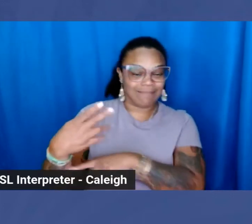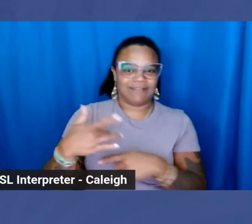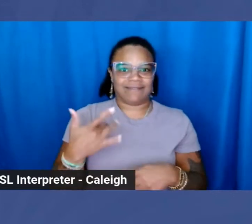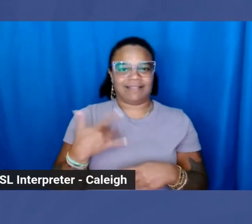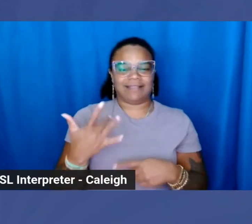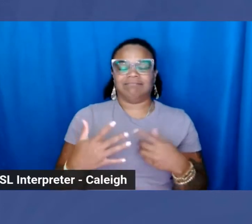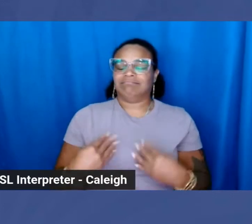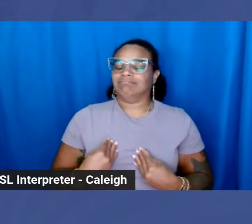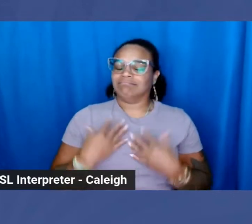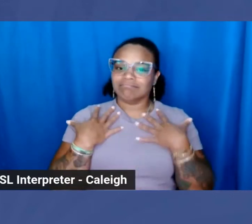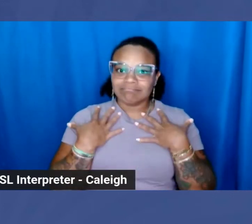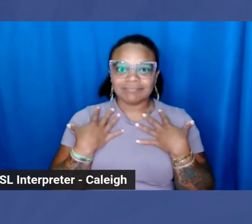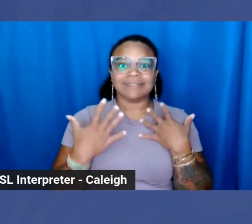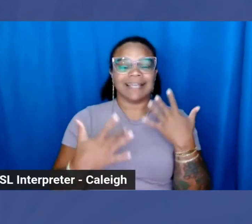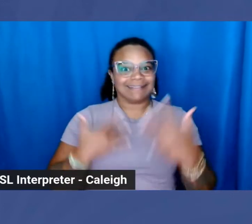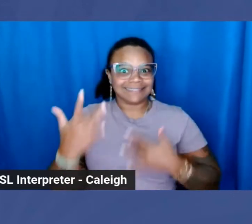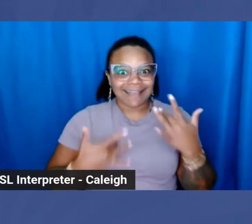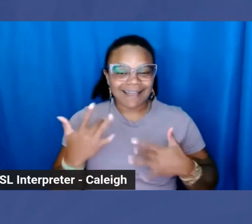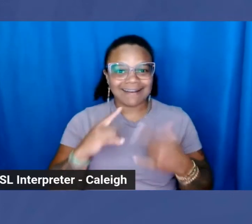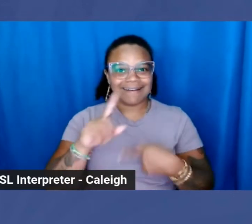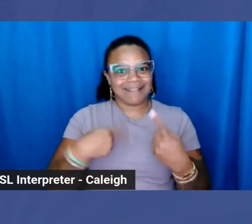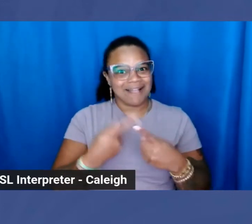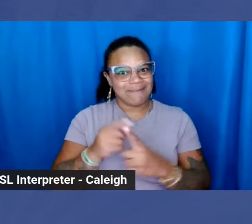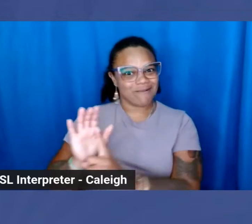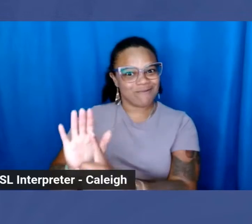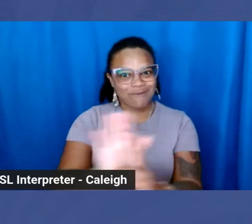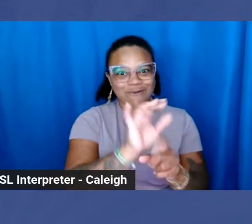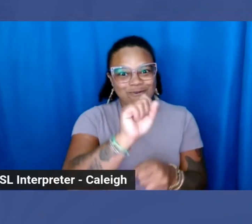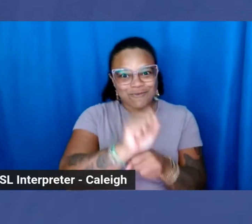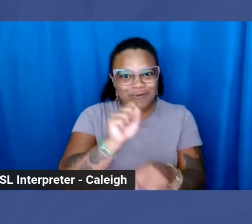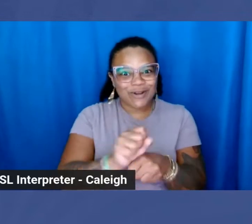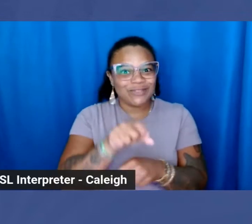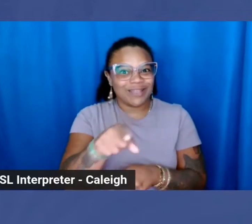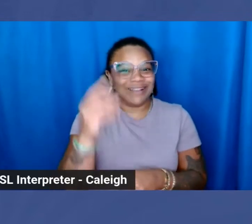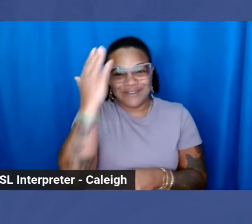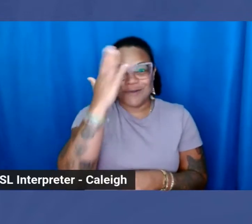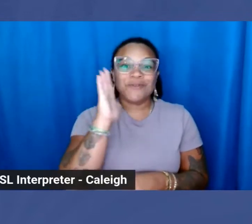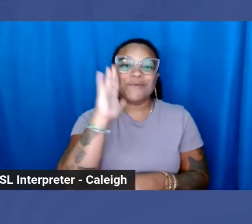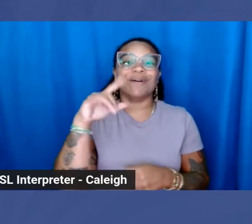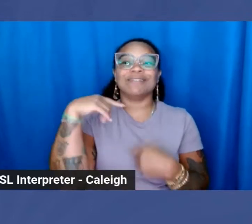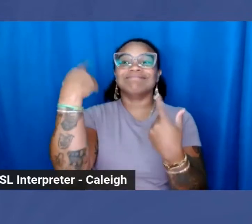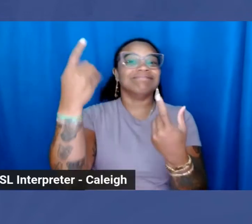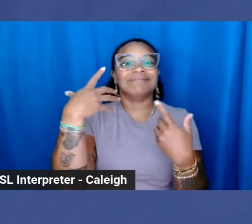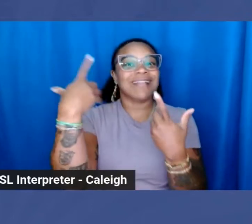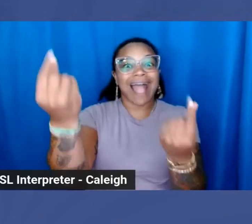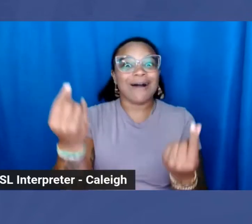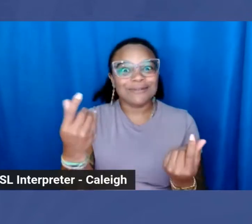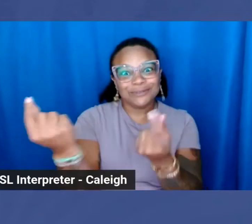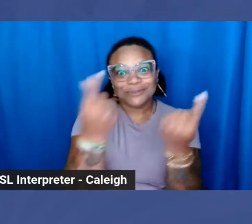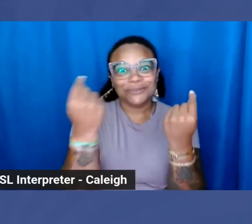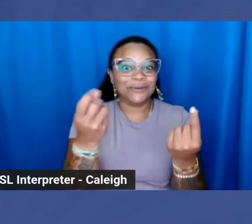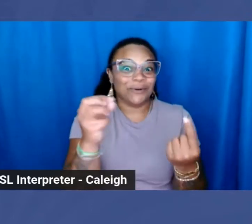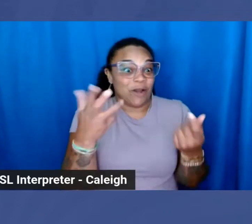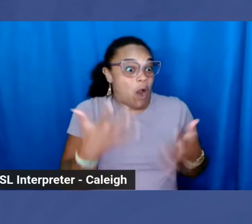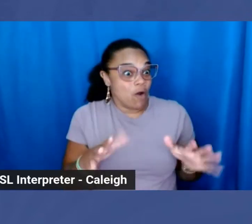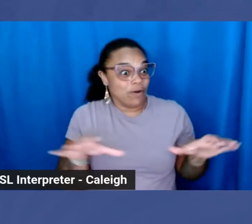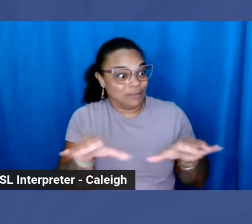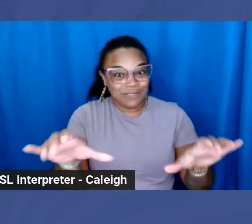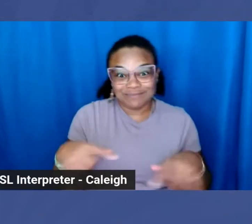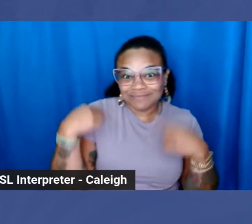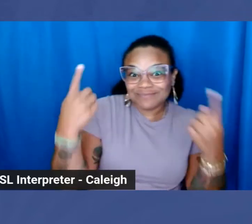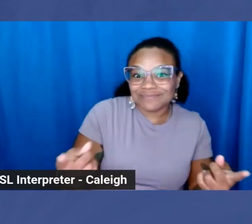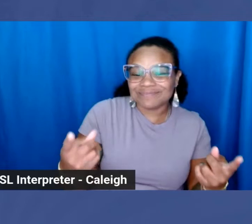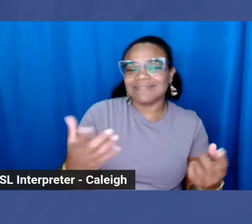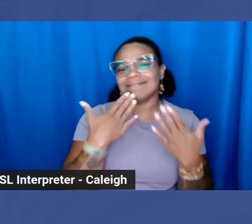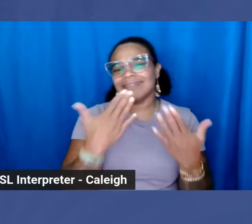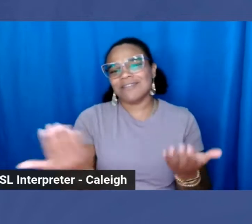and excited about the work that you're all going to go out and do or in some cases are already doing. So thanks again for